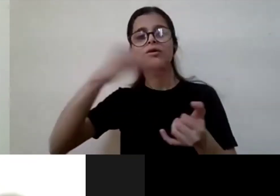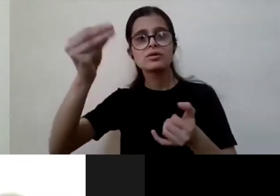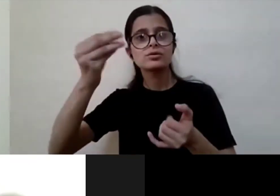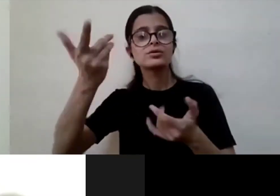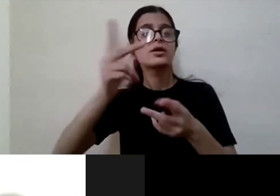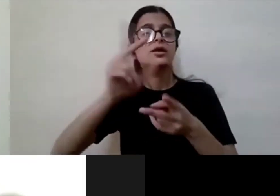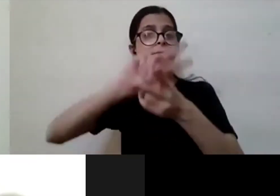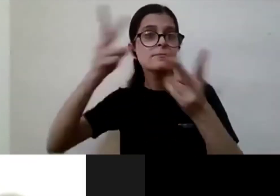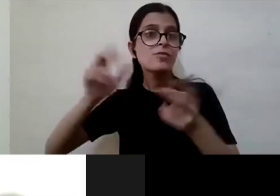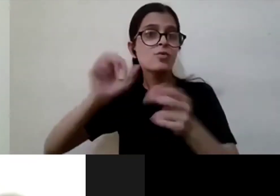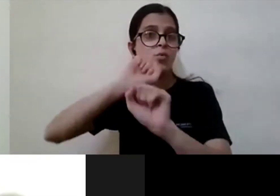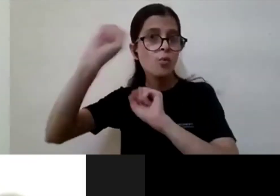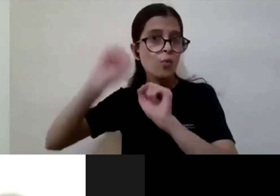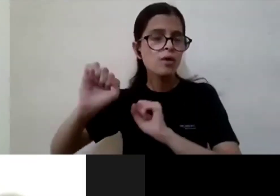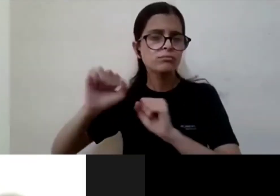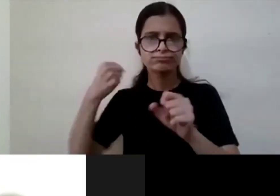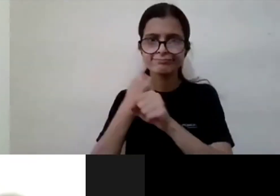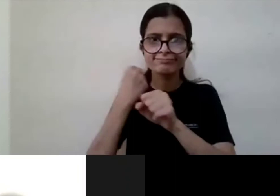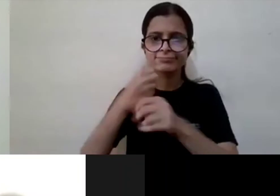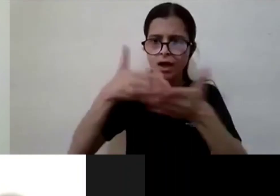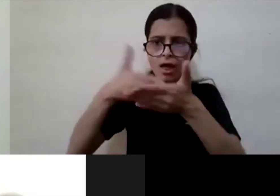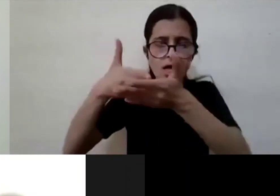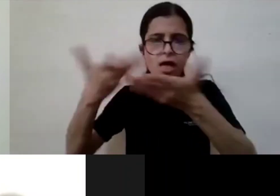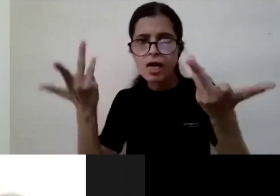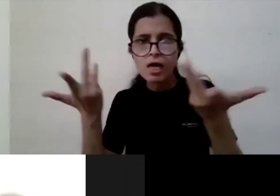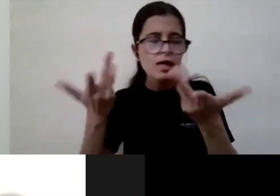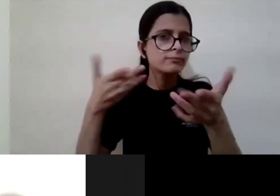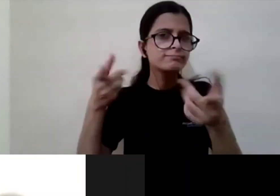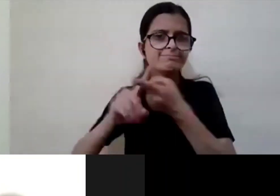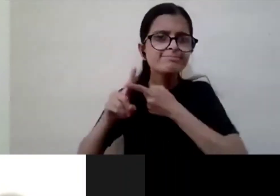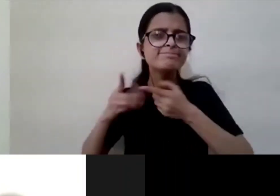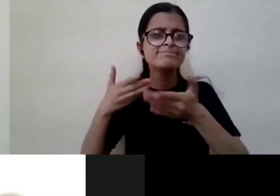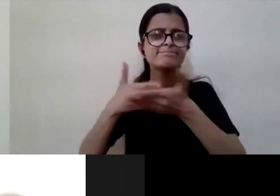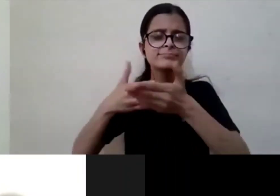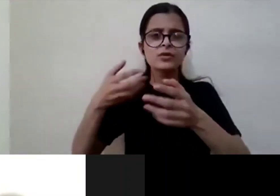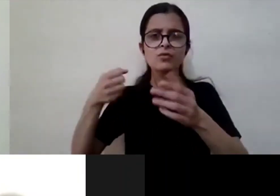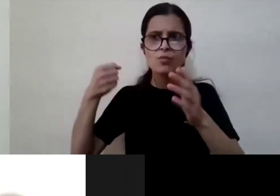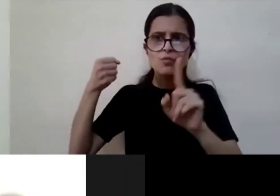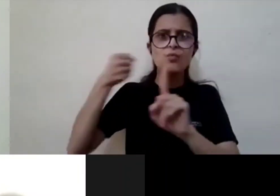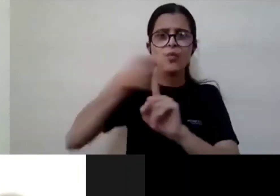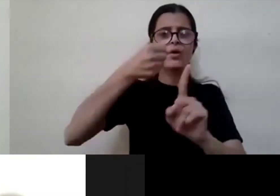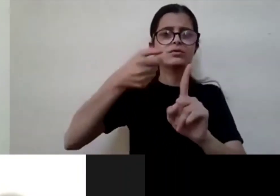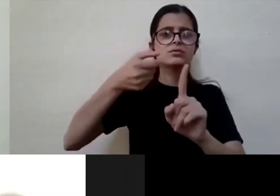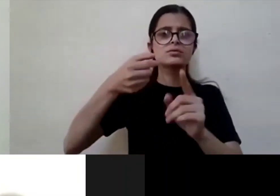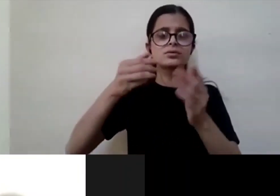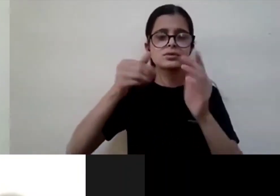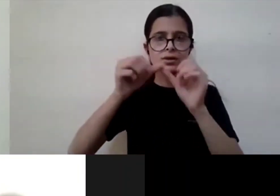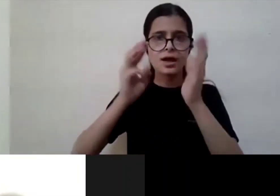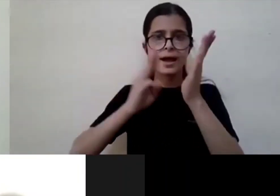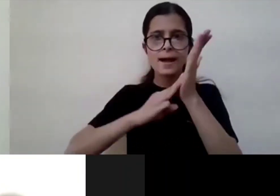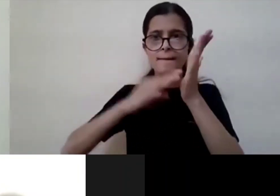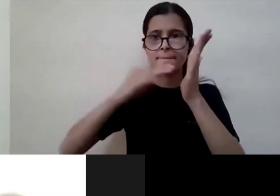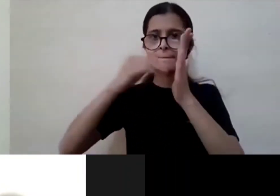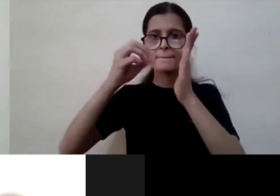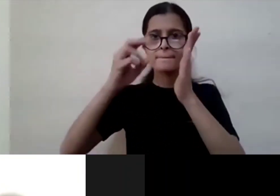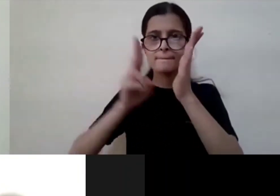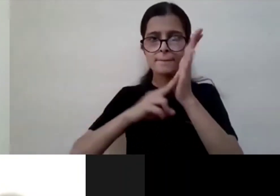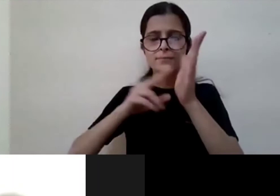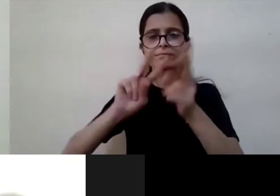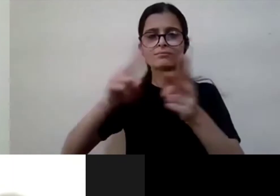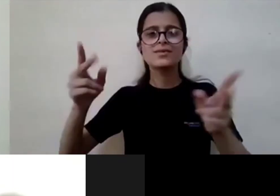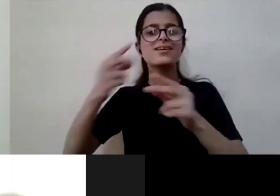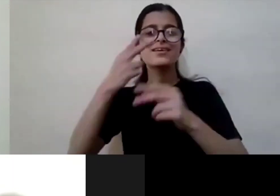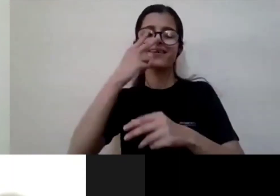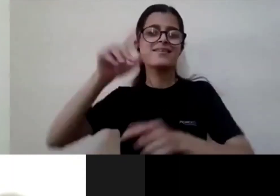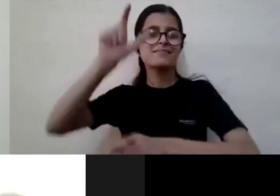fought a battle which made which which forced amazon to make kindle system accessible for persons with blinds